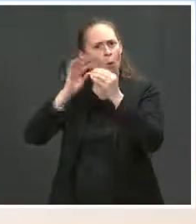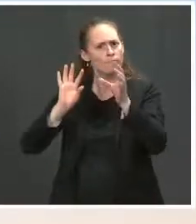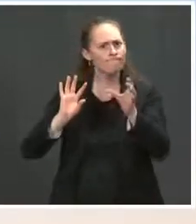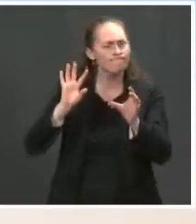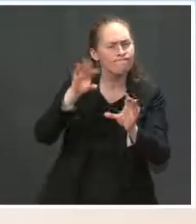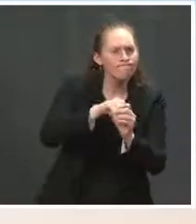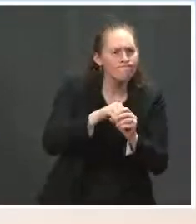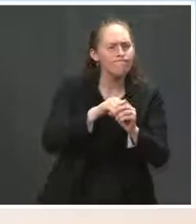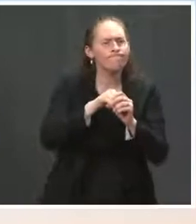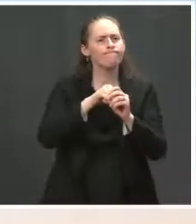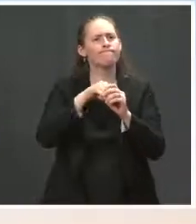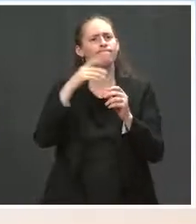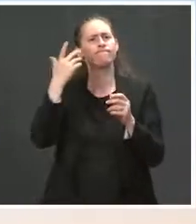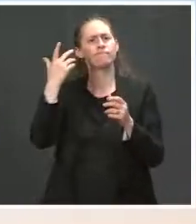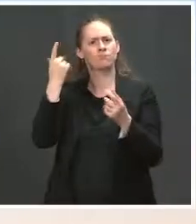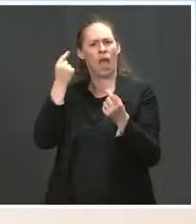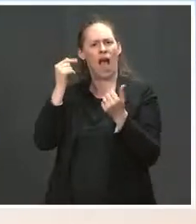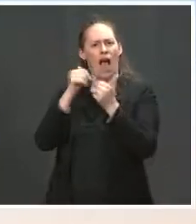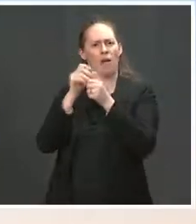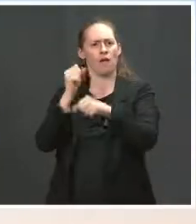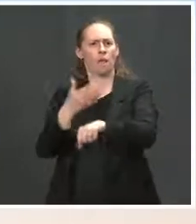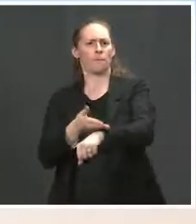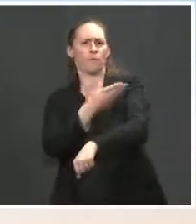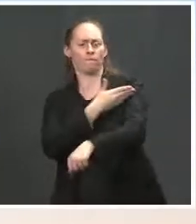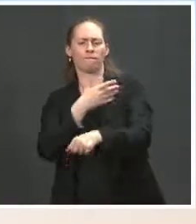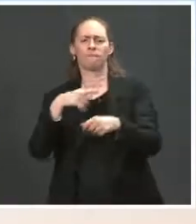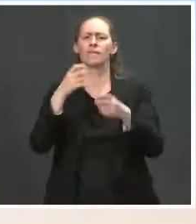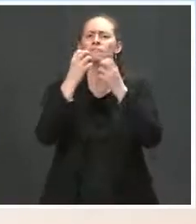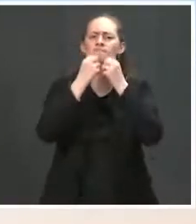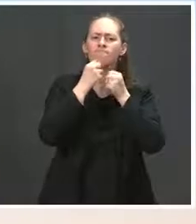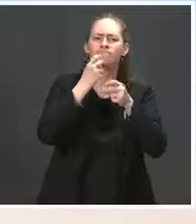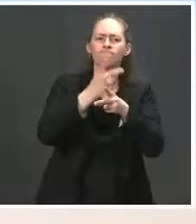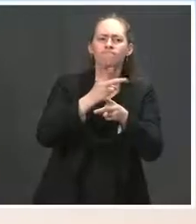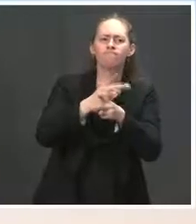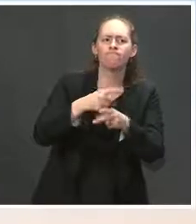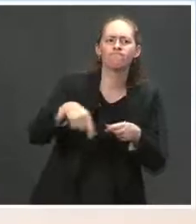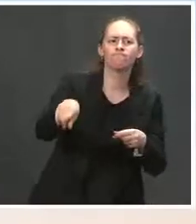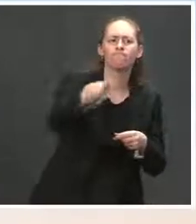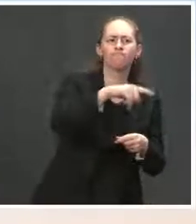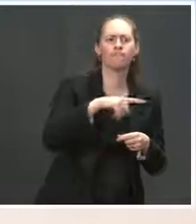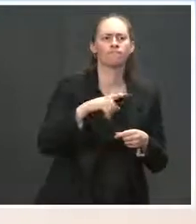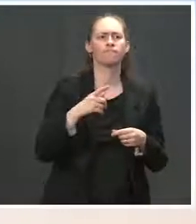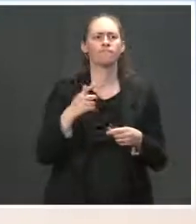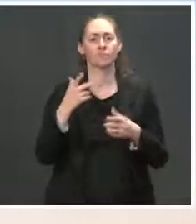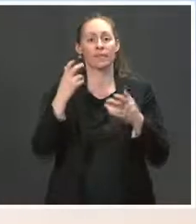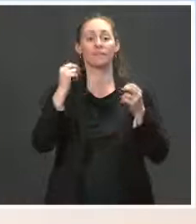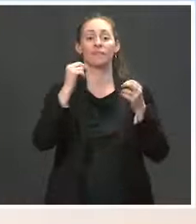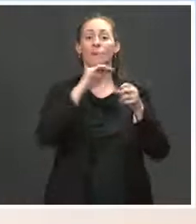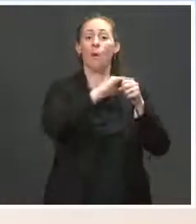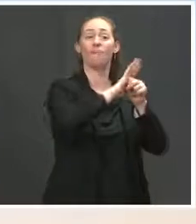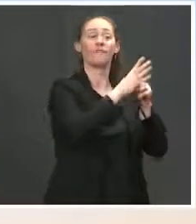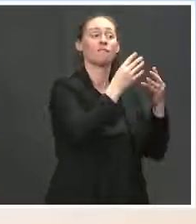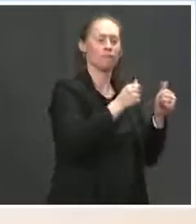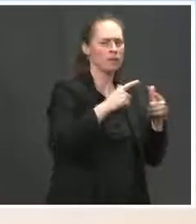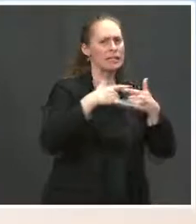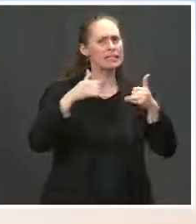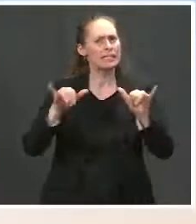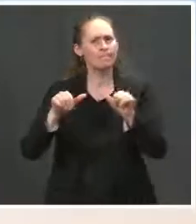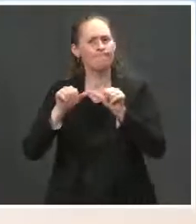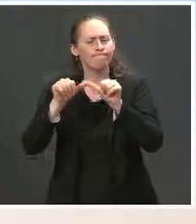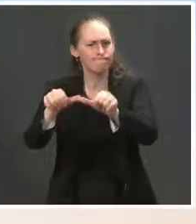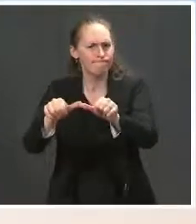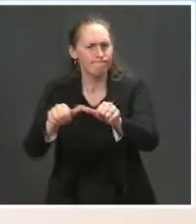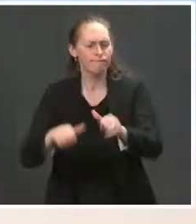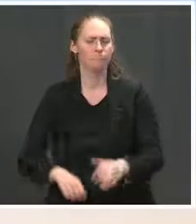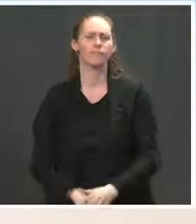doing to improve the level of care even beyond COVID? Great. Well, thank you, Natasha. And I think there's no question that, from